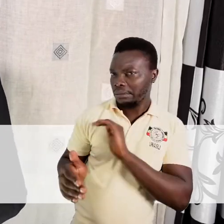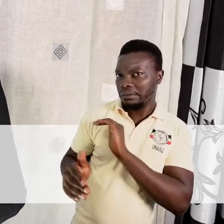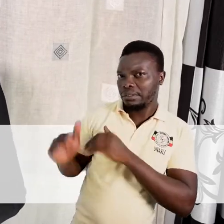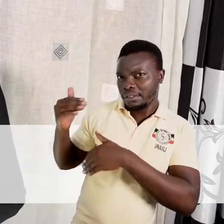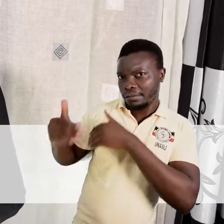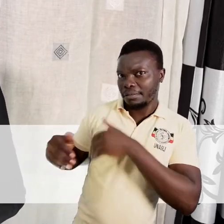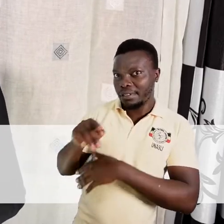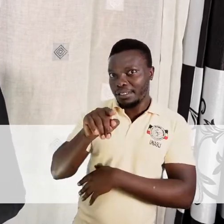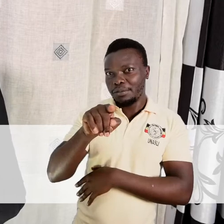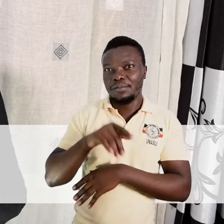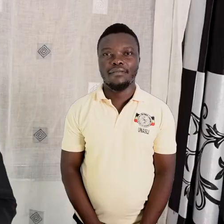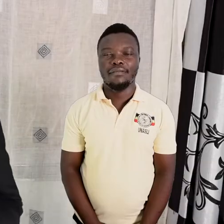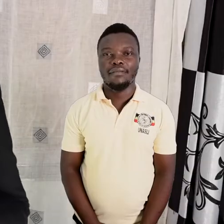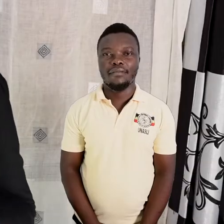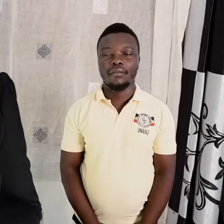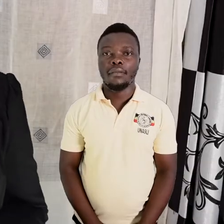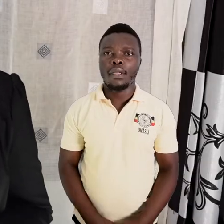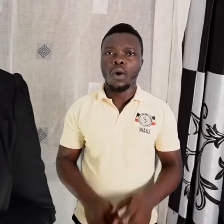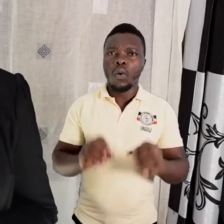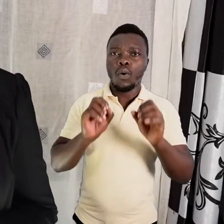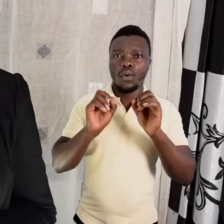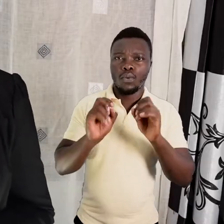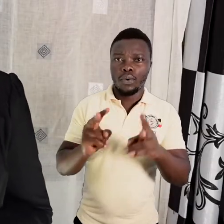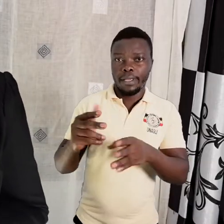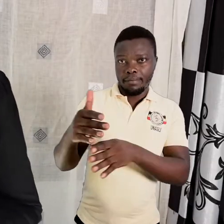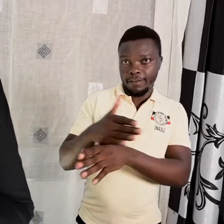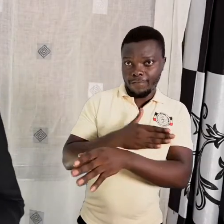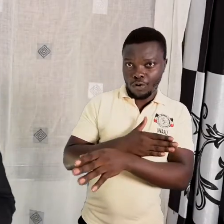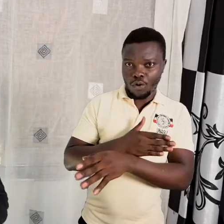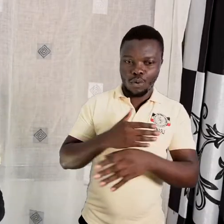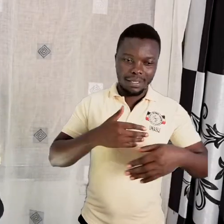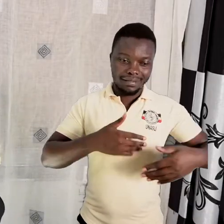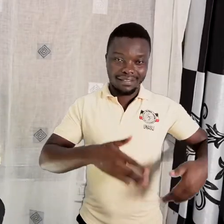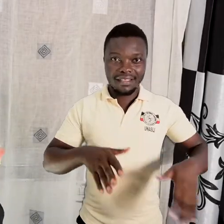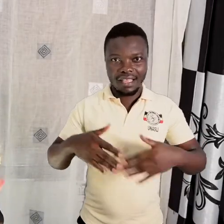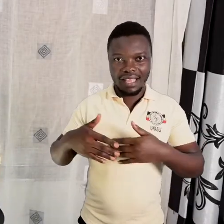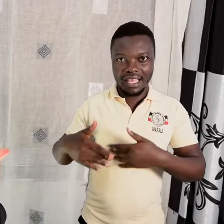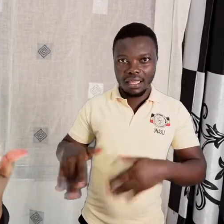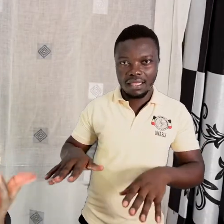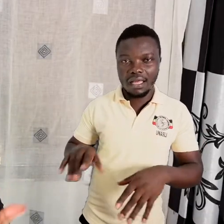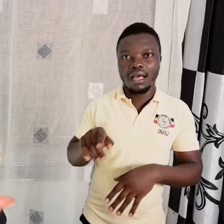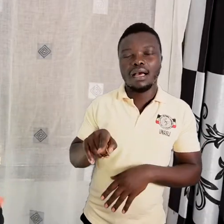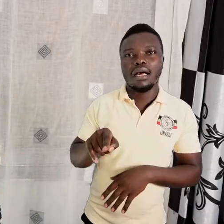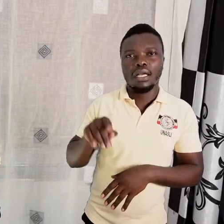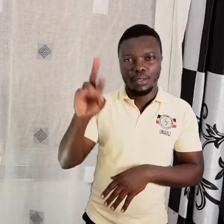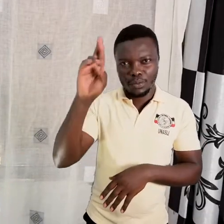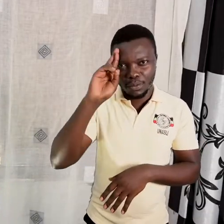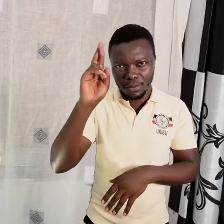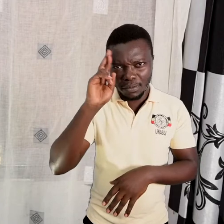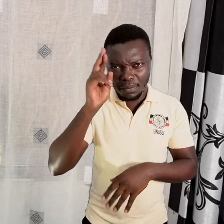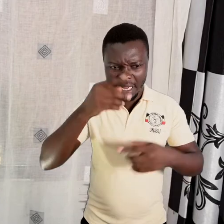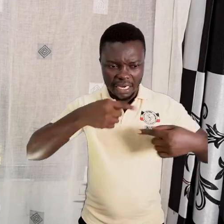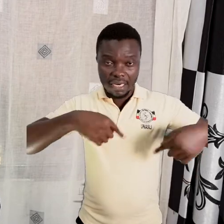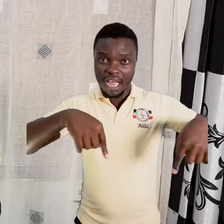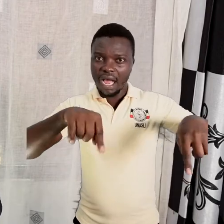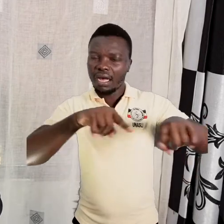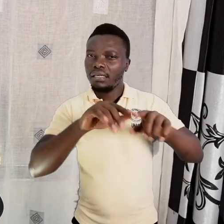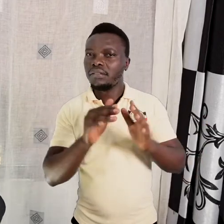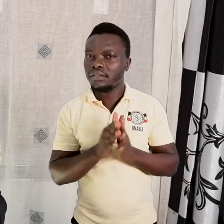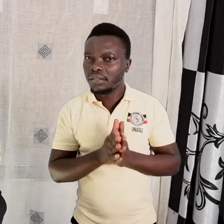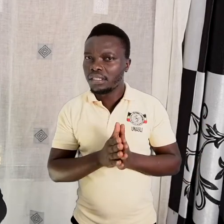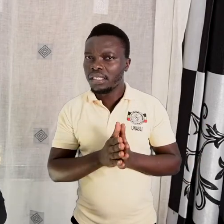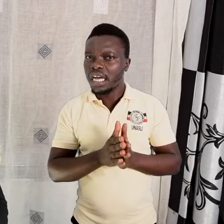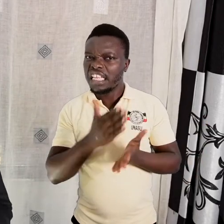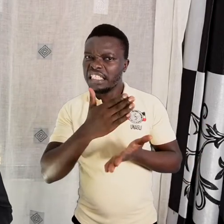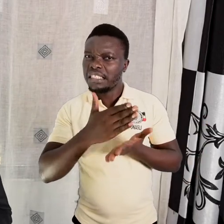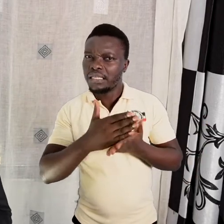next to you. But before we do this game, I would love to remind us of some